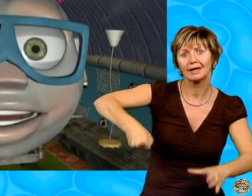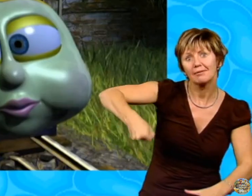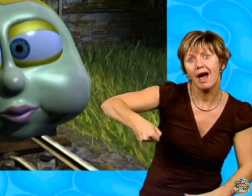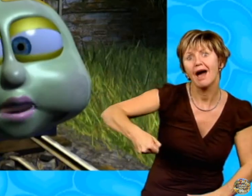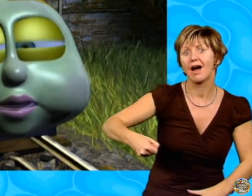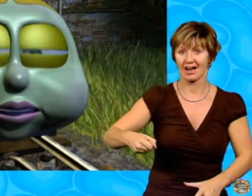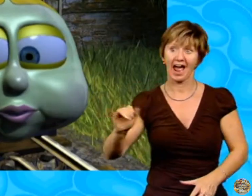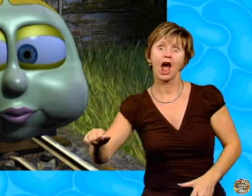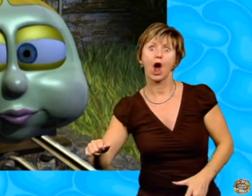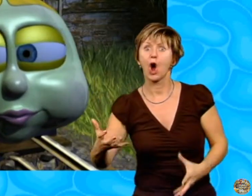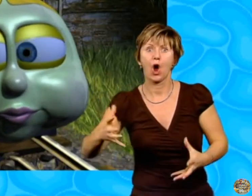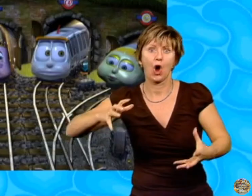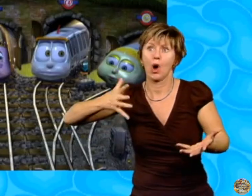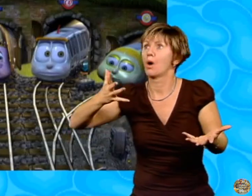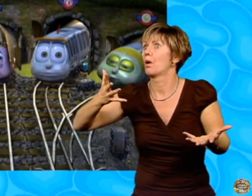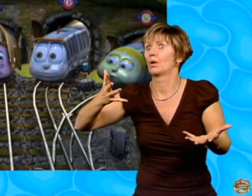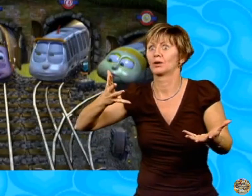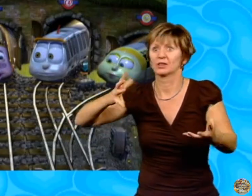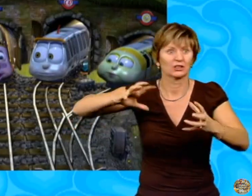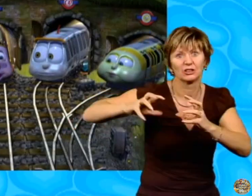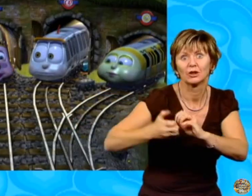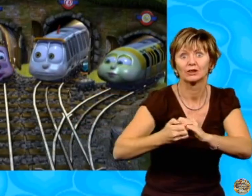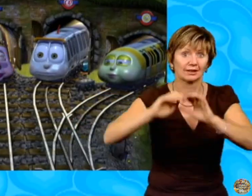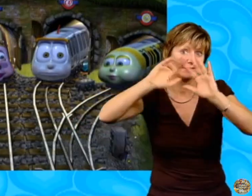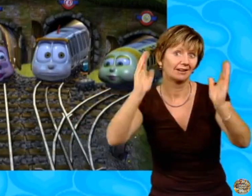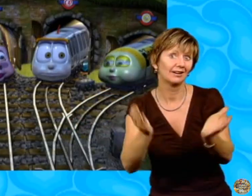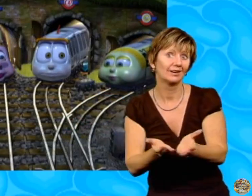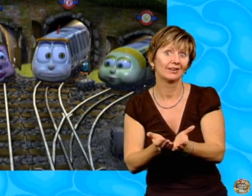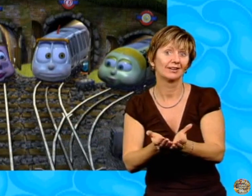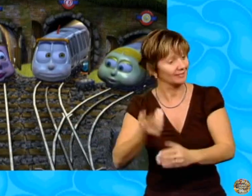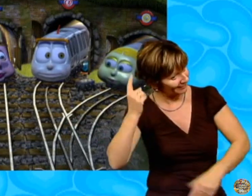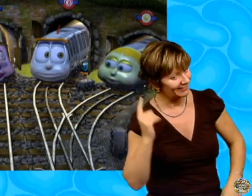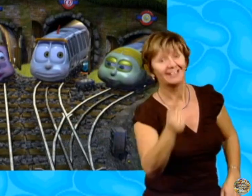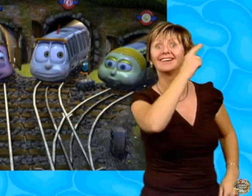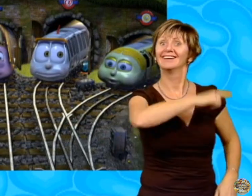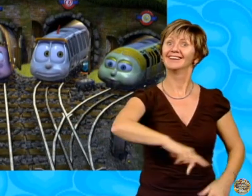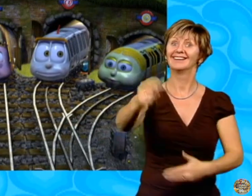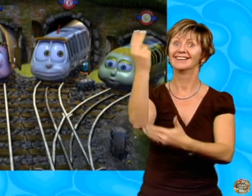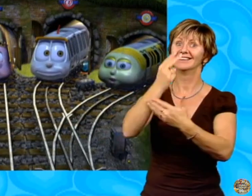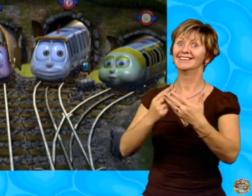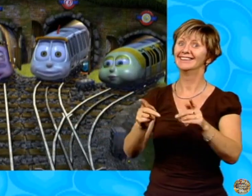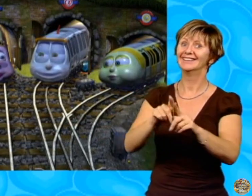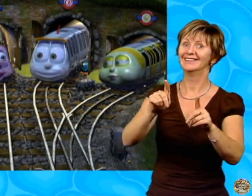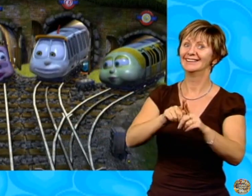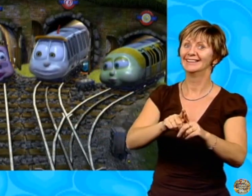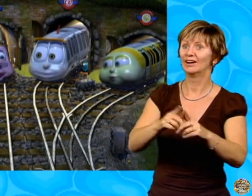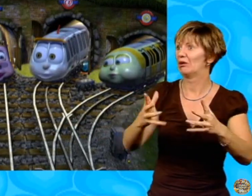bucket? Yes. Or a squashed football. That could be art too.